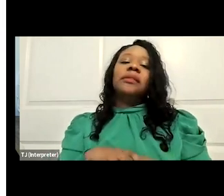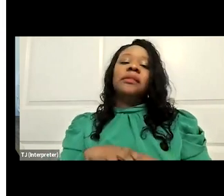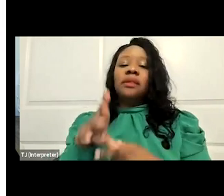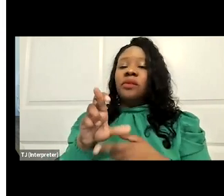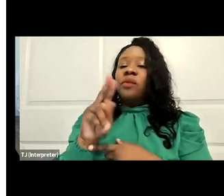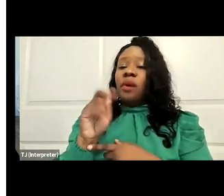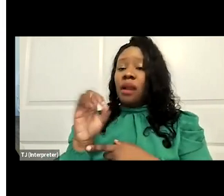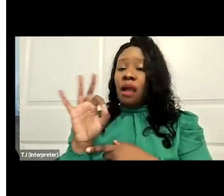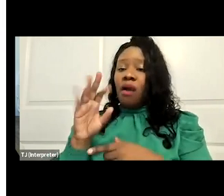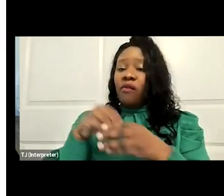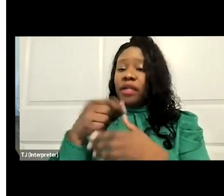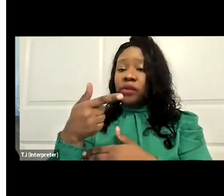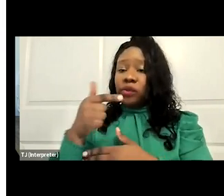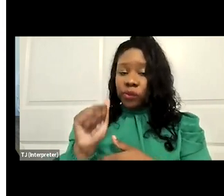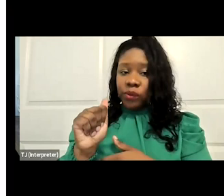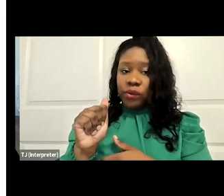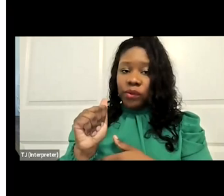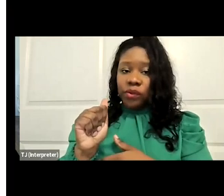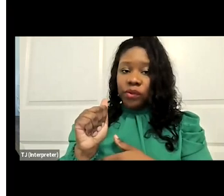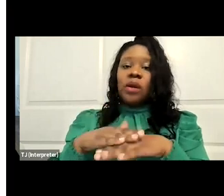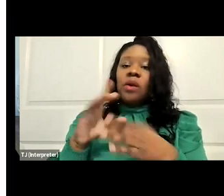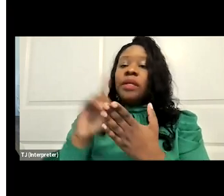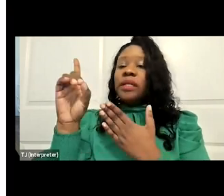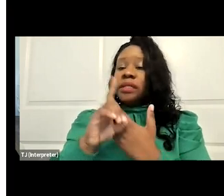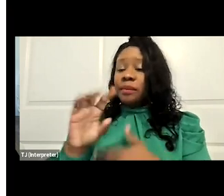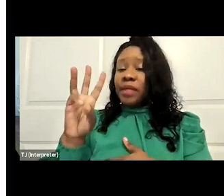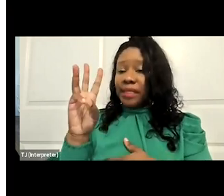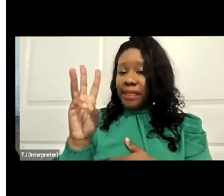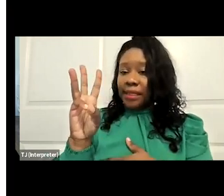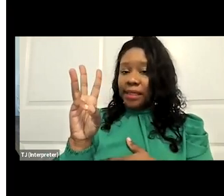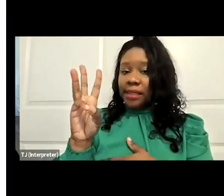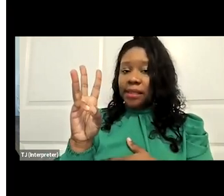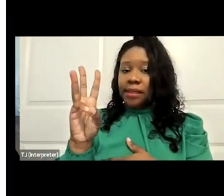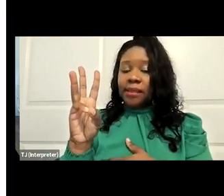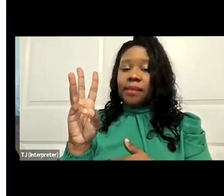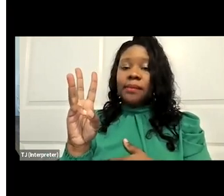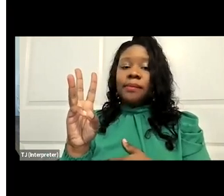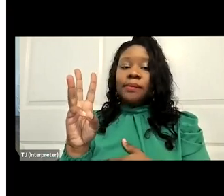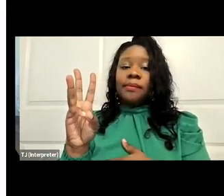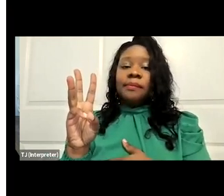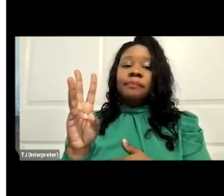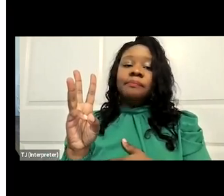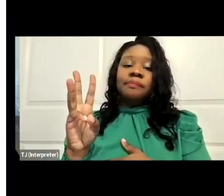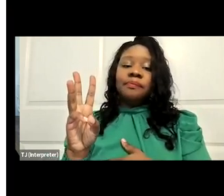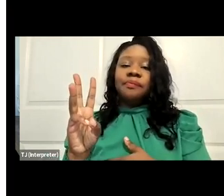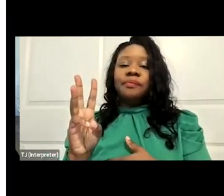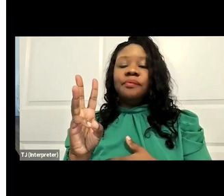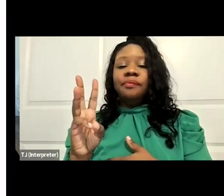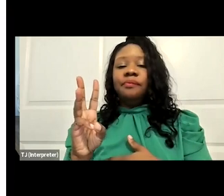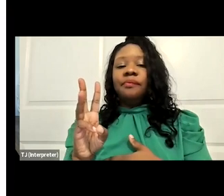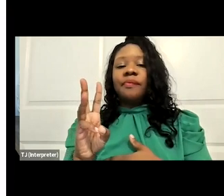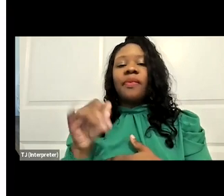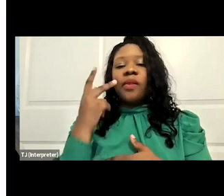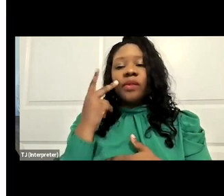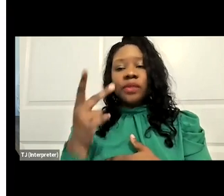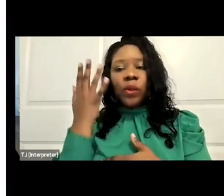in Georgia that Nina mentioned is on December 6th. Nina mentioned why that matters, the ability